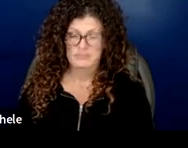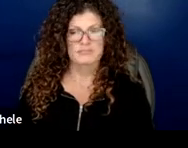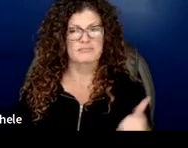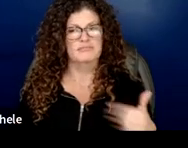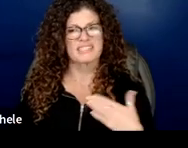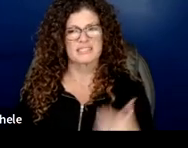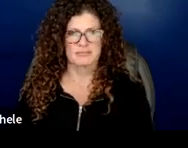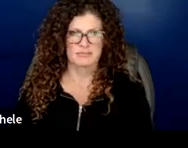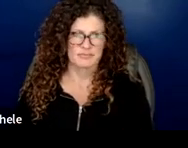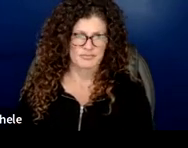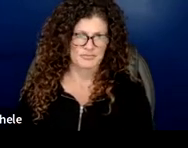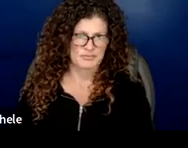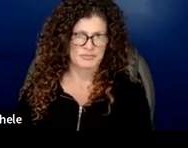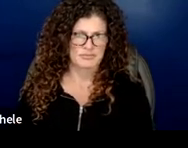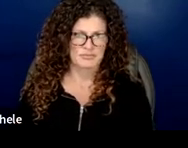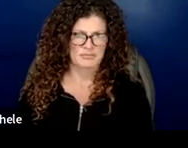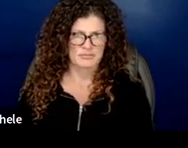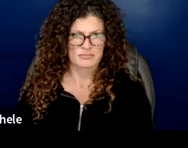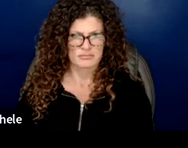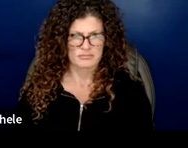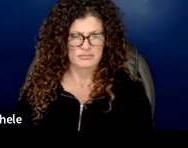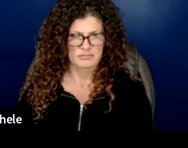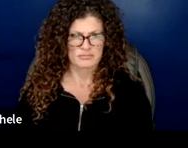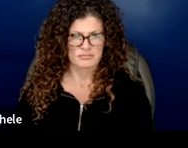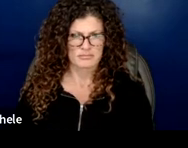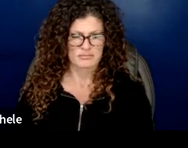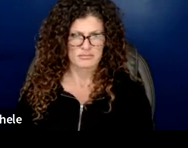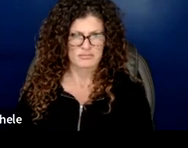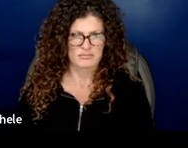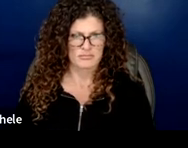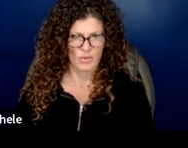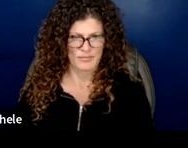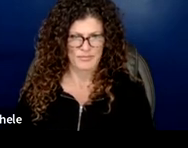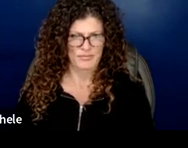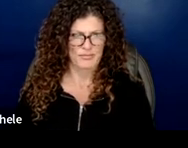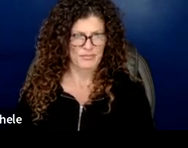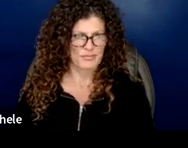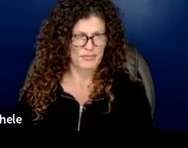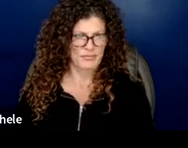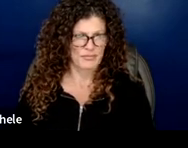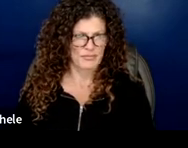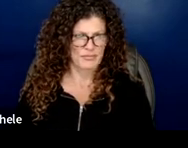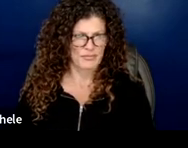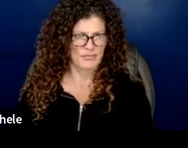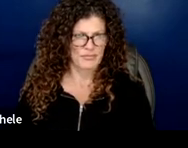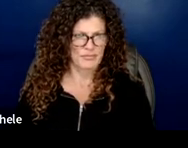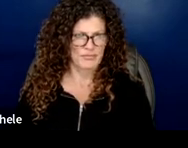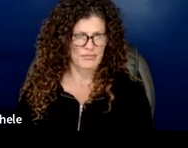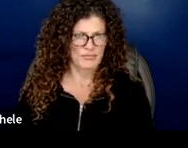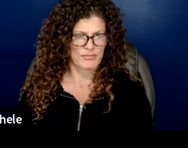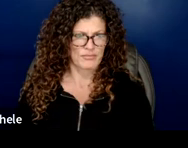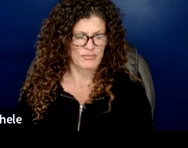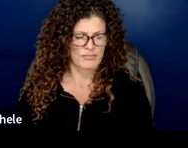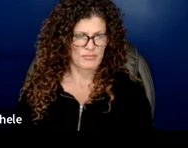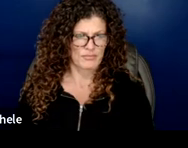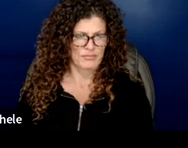please thank you okay terrific all right so um what was i oh i was going to